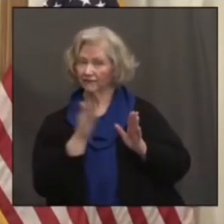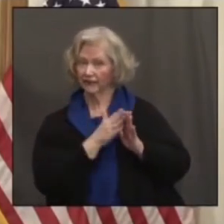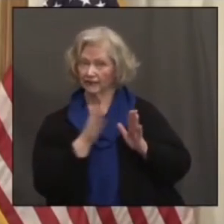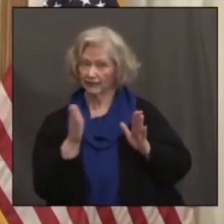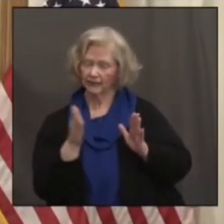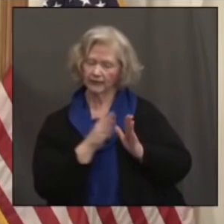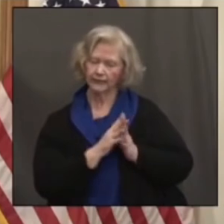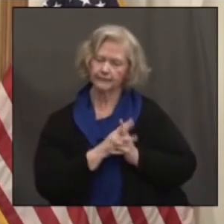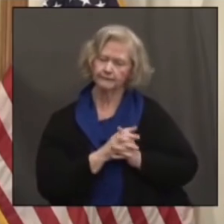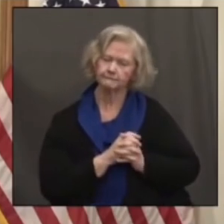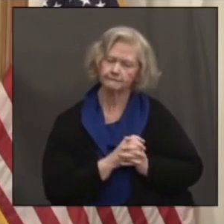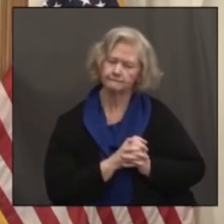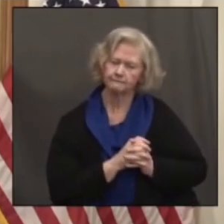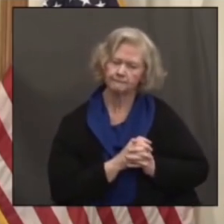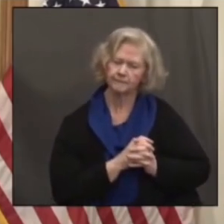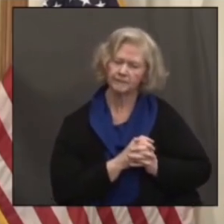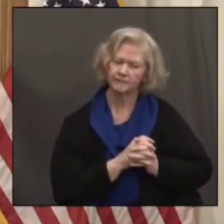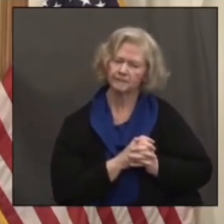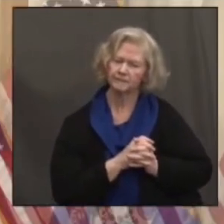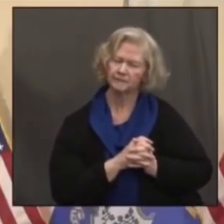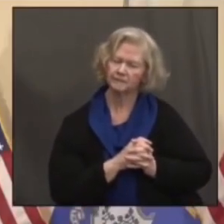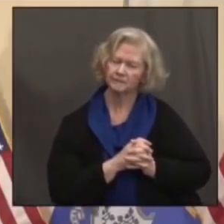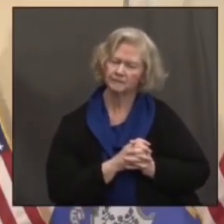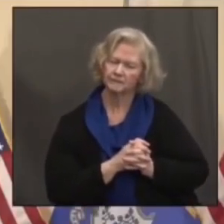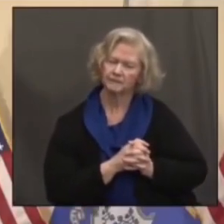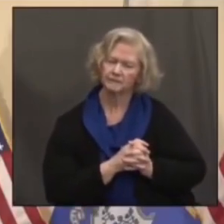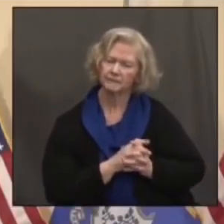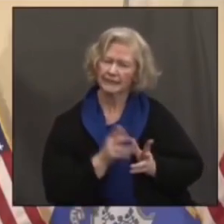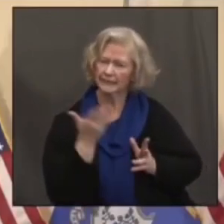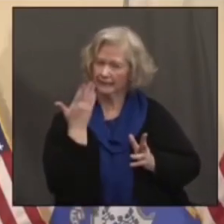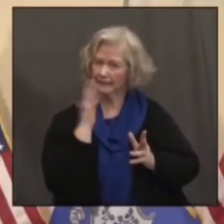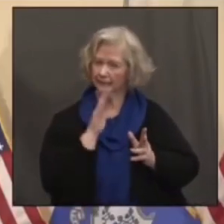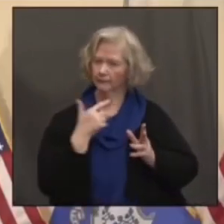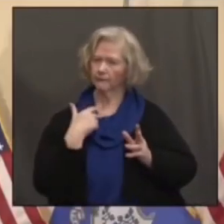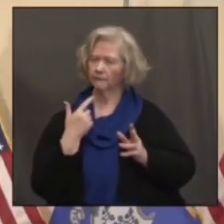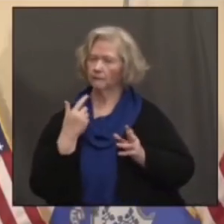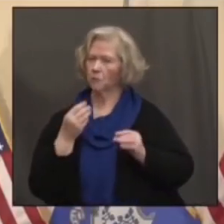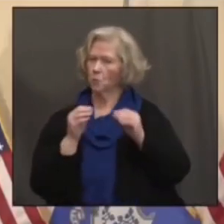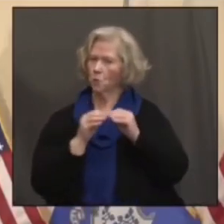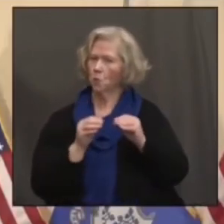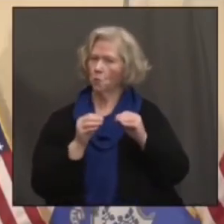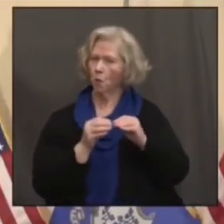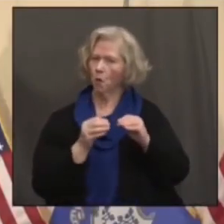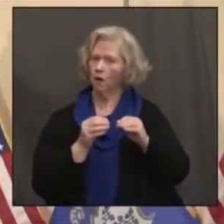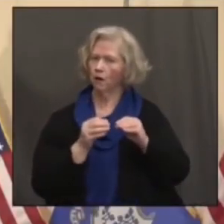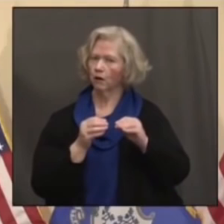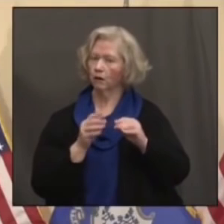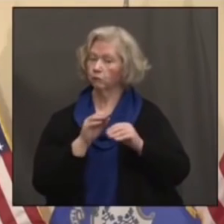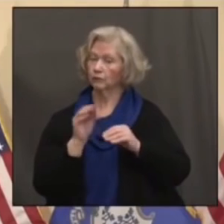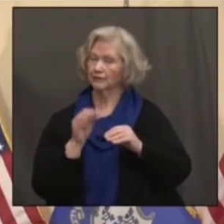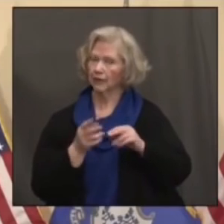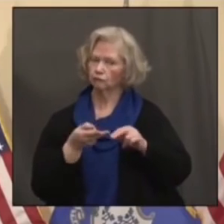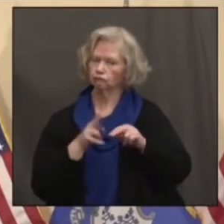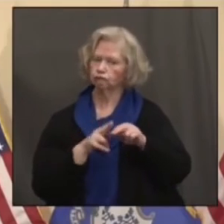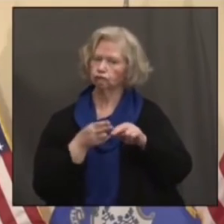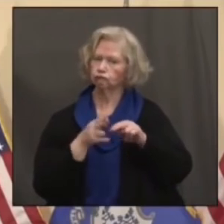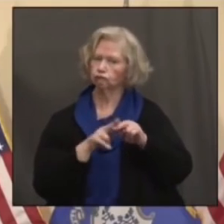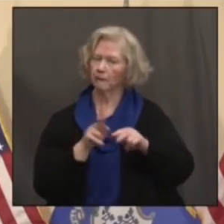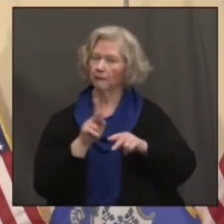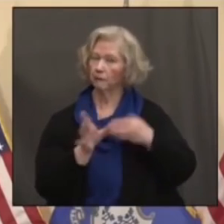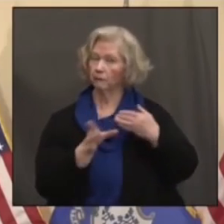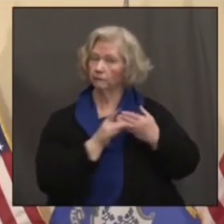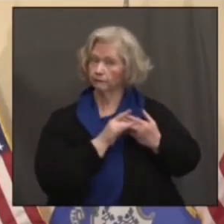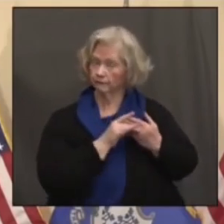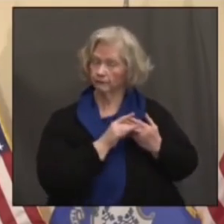having a bit more cases crop up looking at the state's data. Are you at all concerned about that with